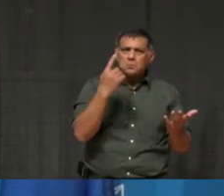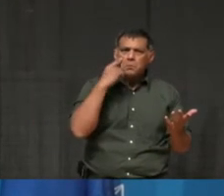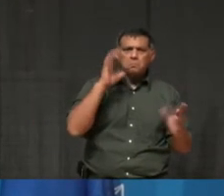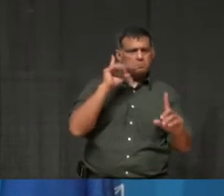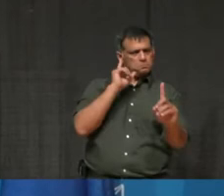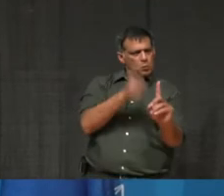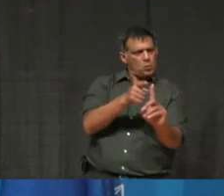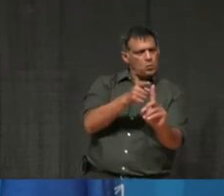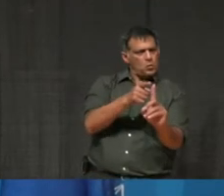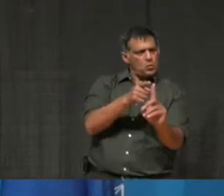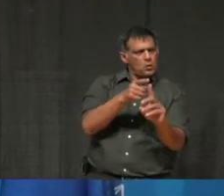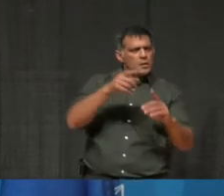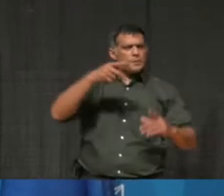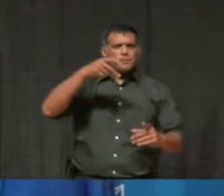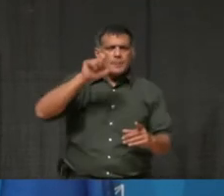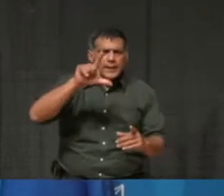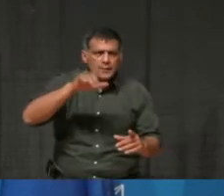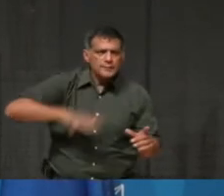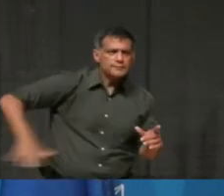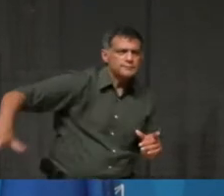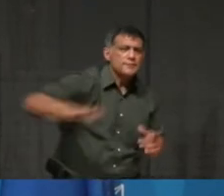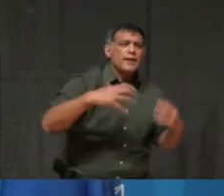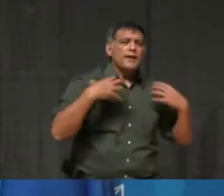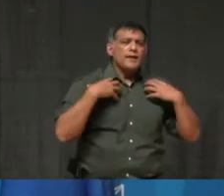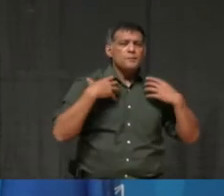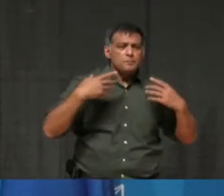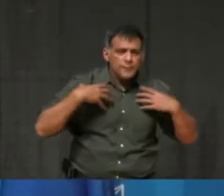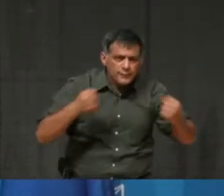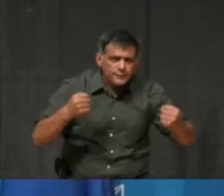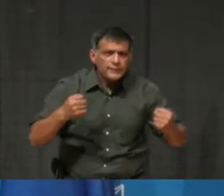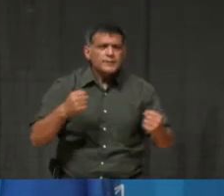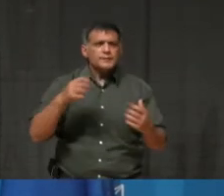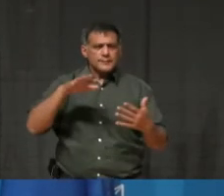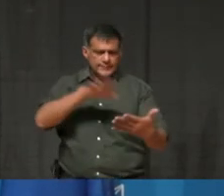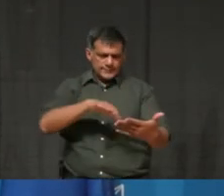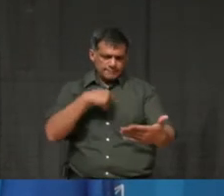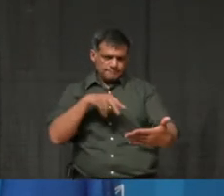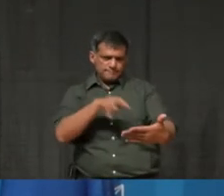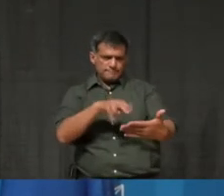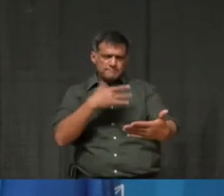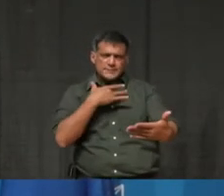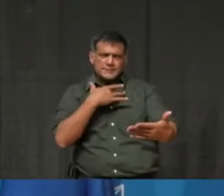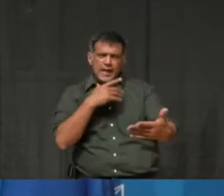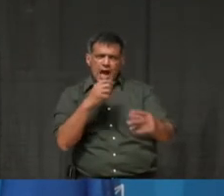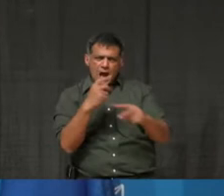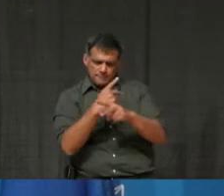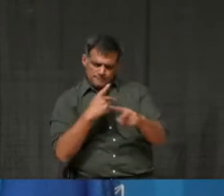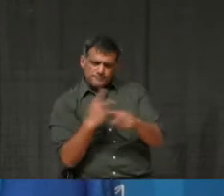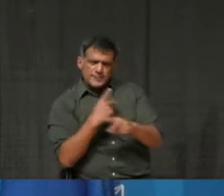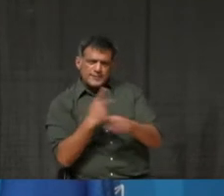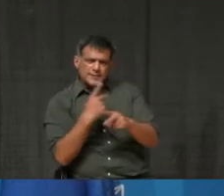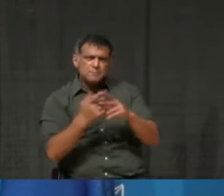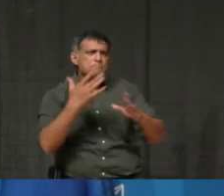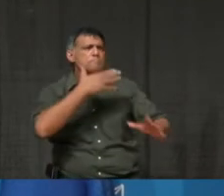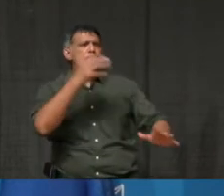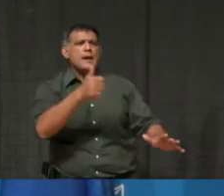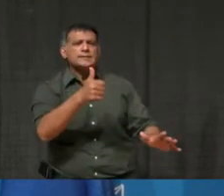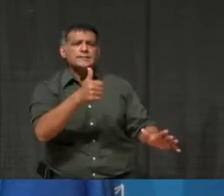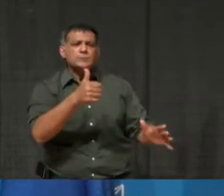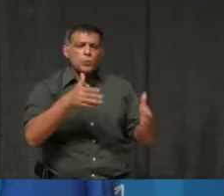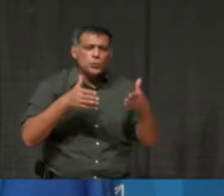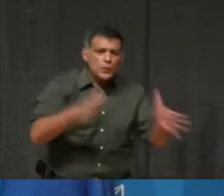the Peel Public Health team is going to be studying it both as to what it would constitute and what the best means for